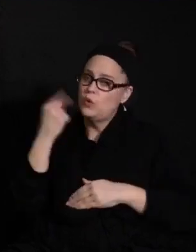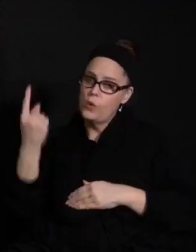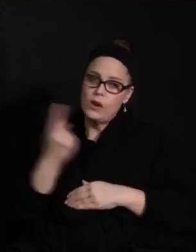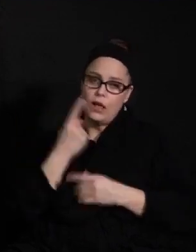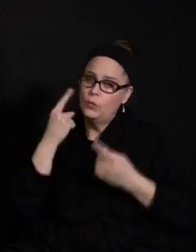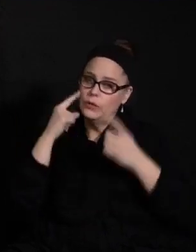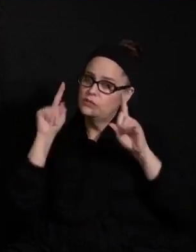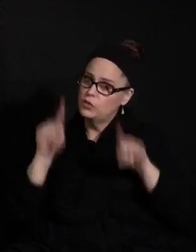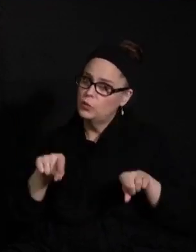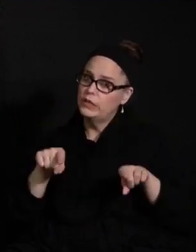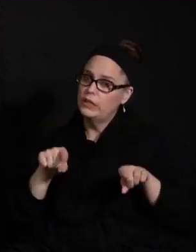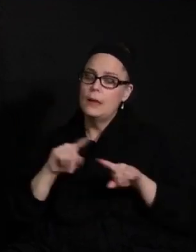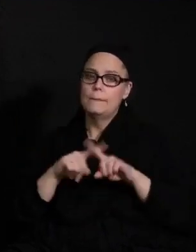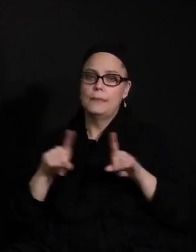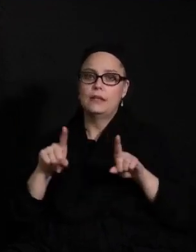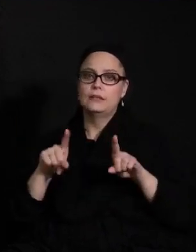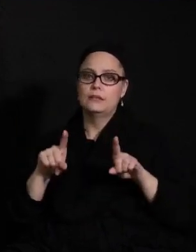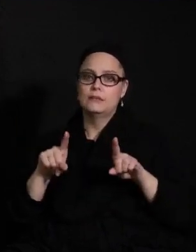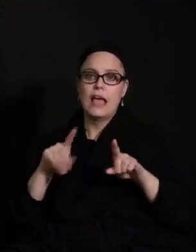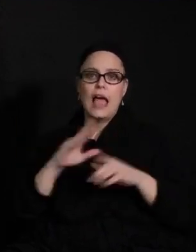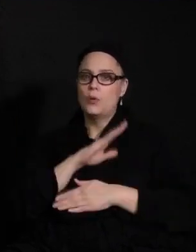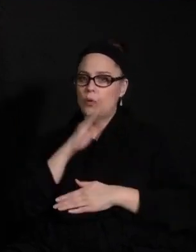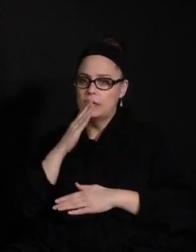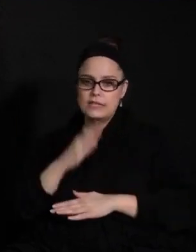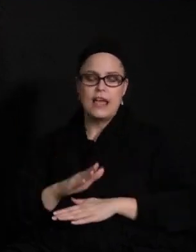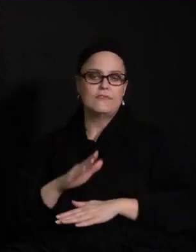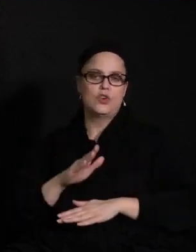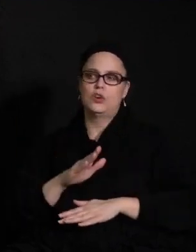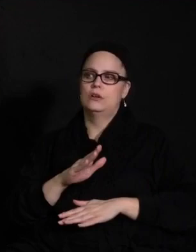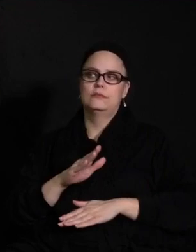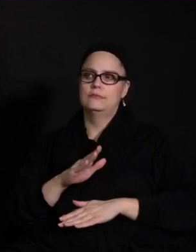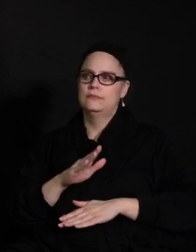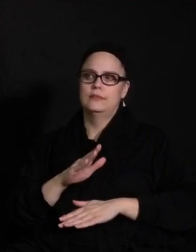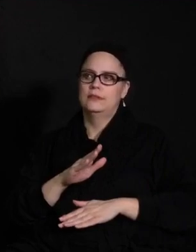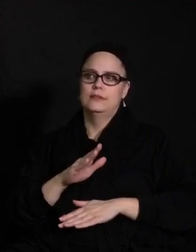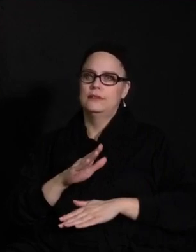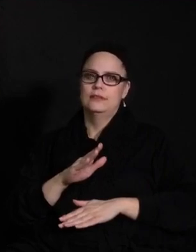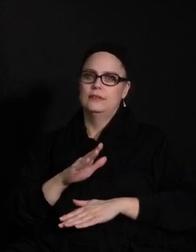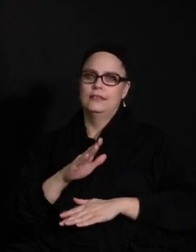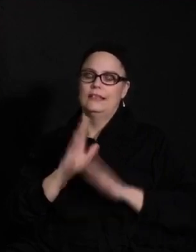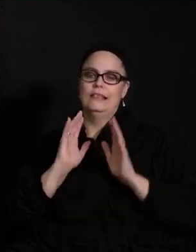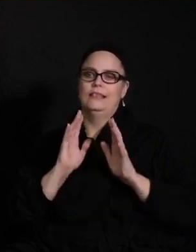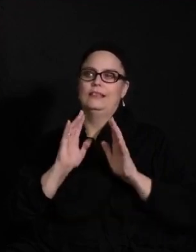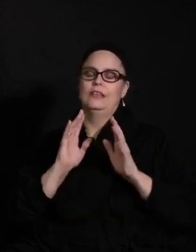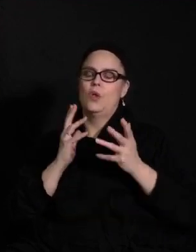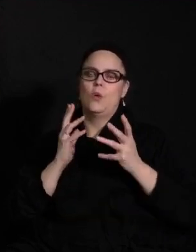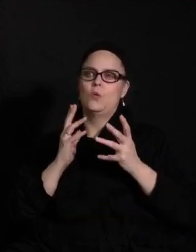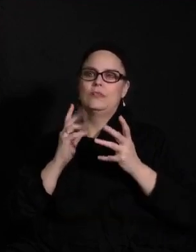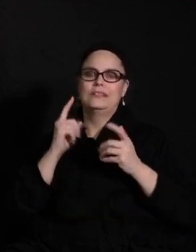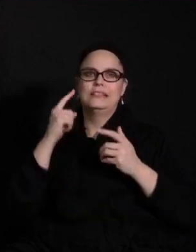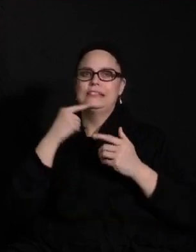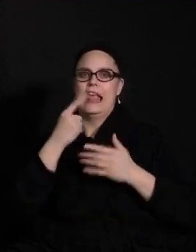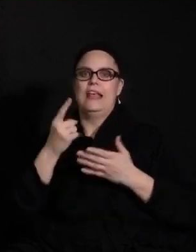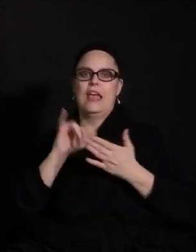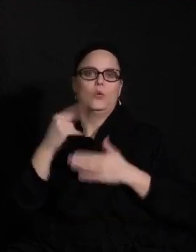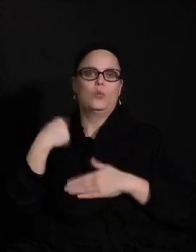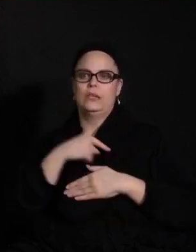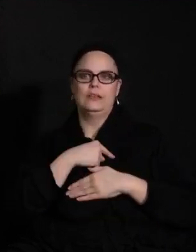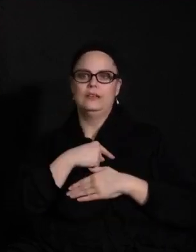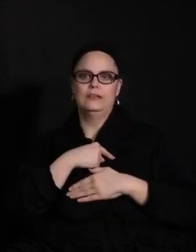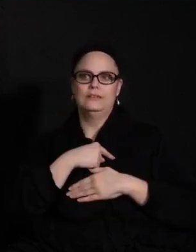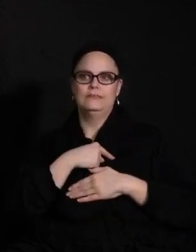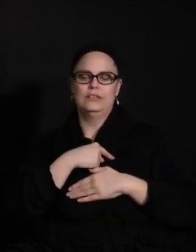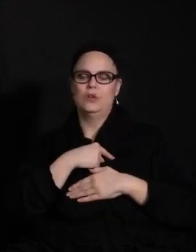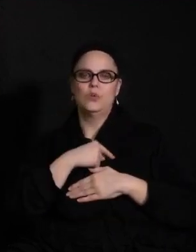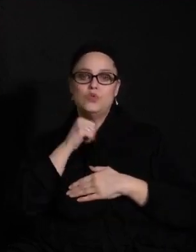you've heard me say many times I will never ever back away from how much you care about this school district. So with that, I want to thank you